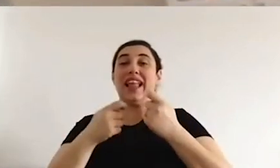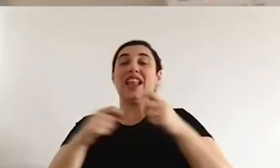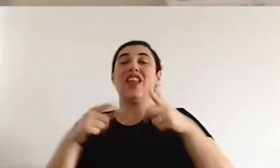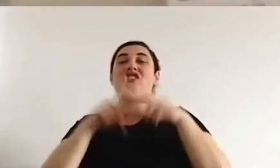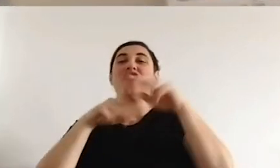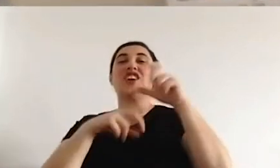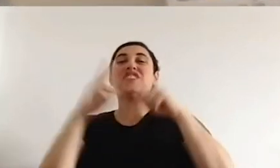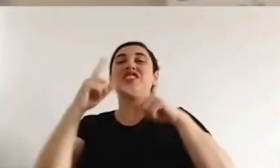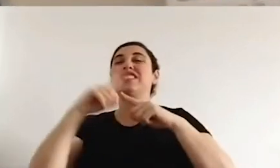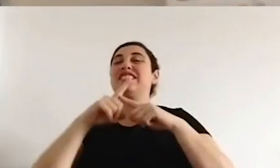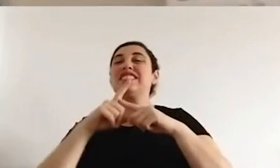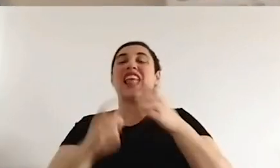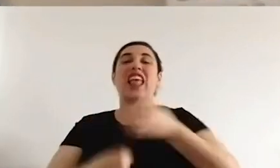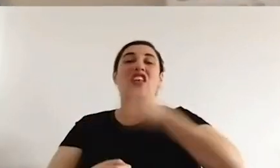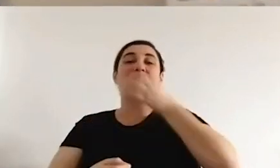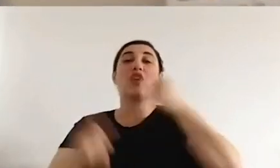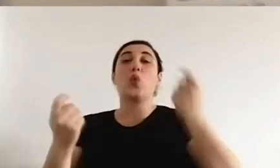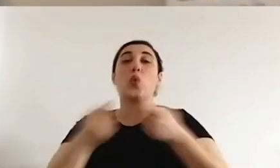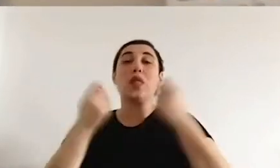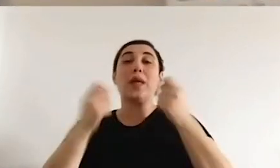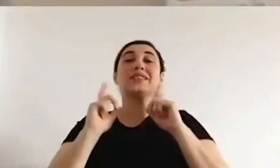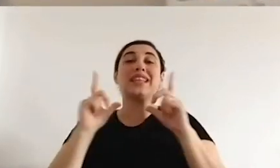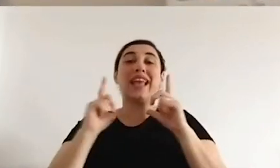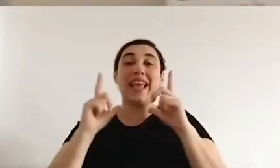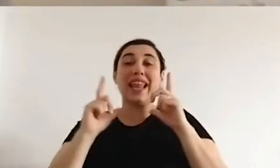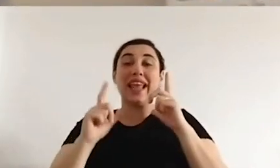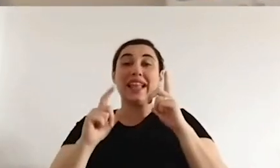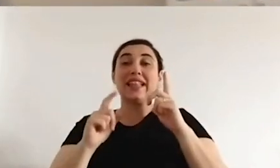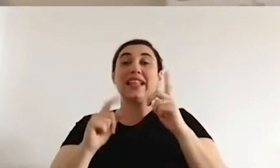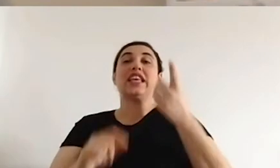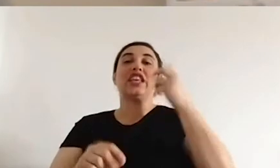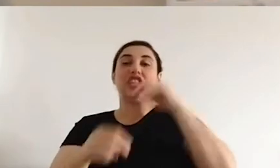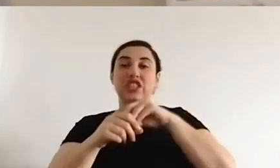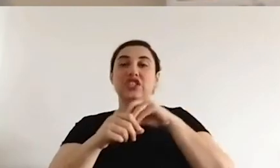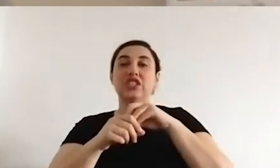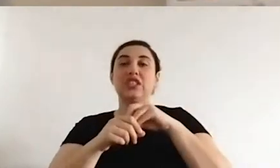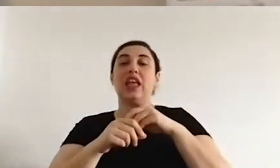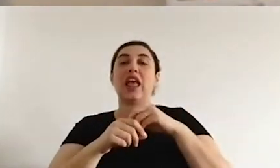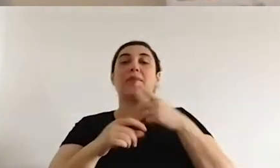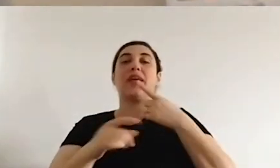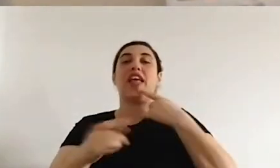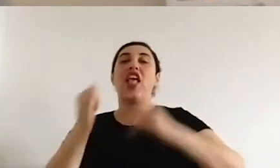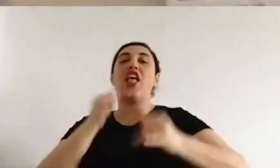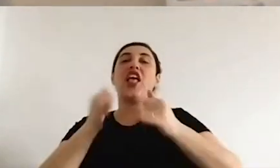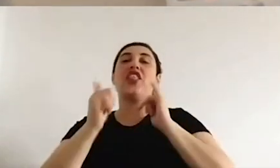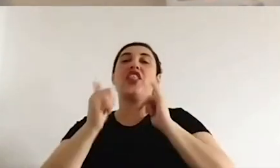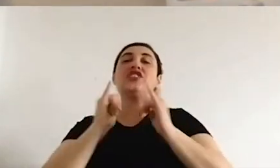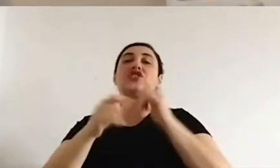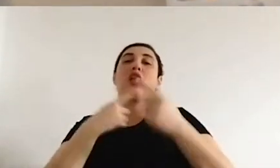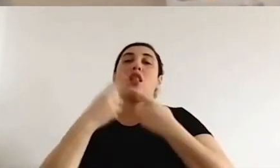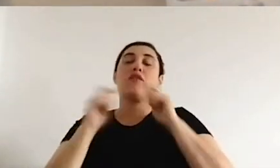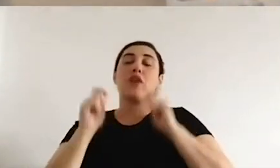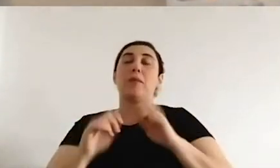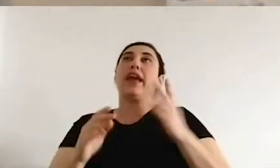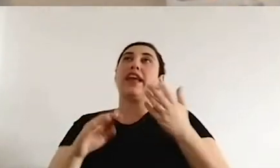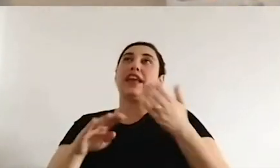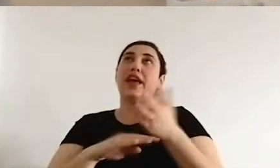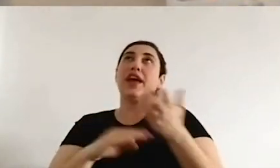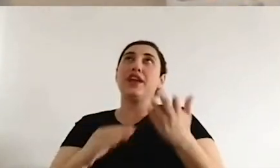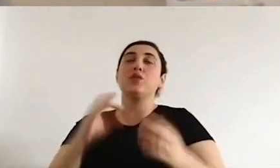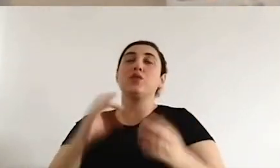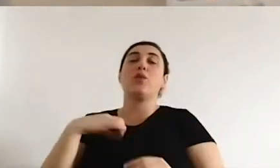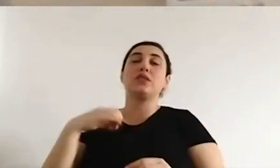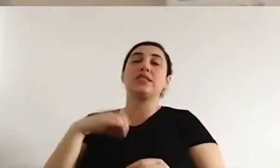And there are also some scholars who criticize that instead of racist or discriminatory, the word